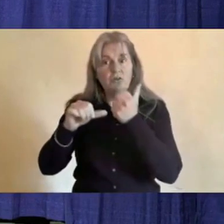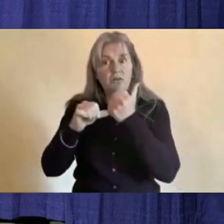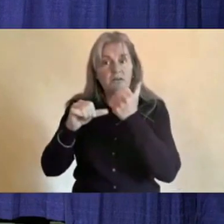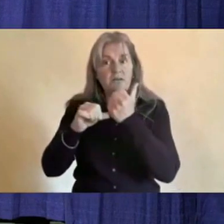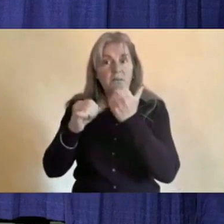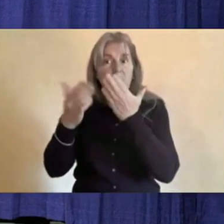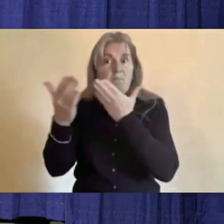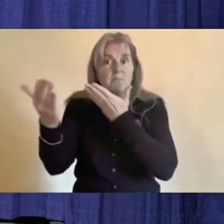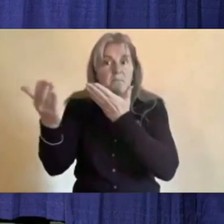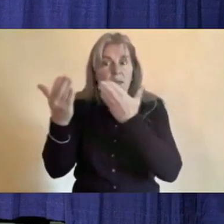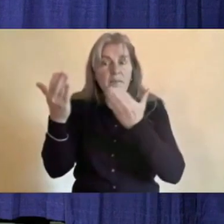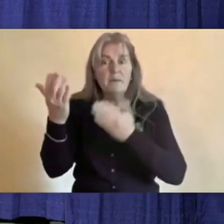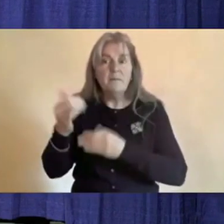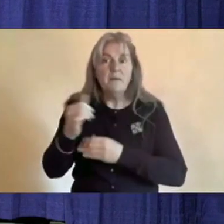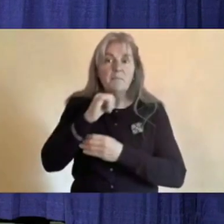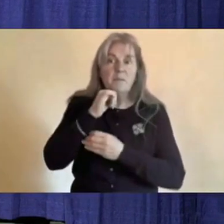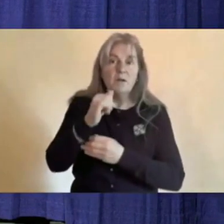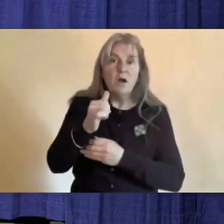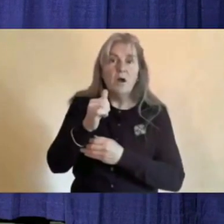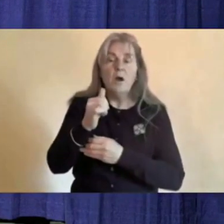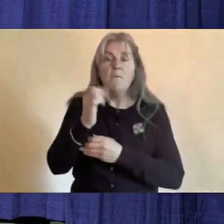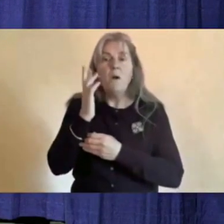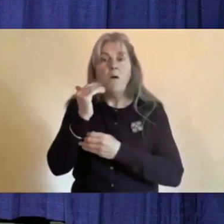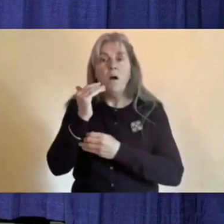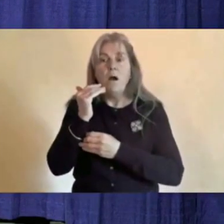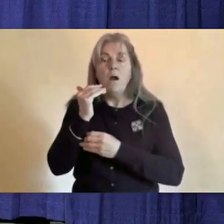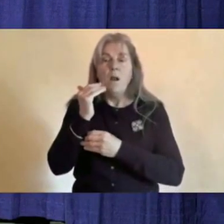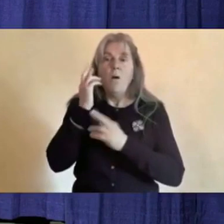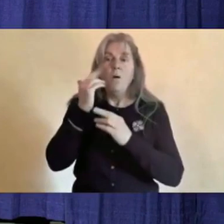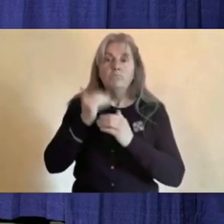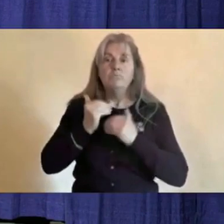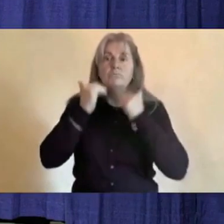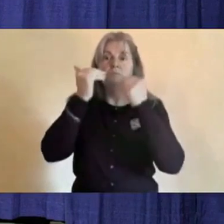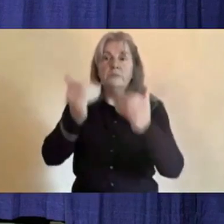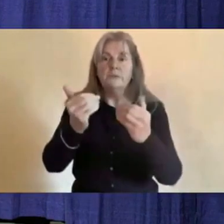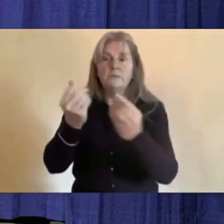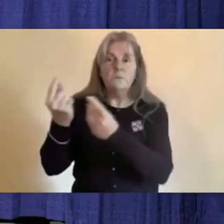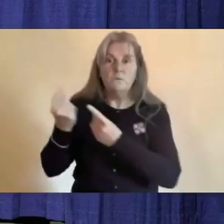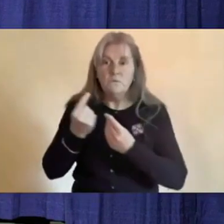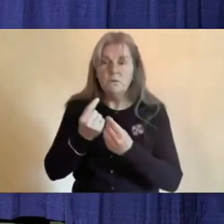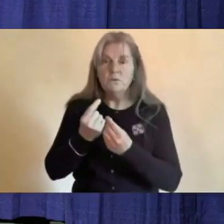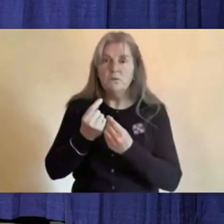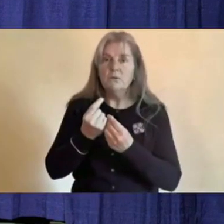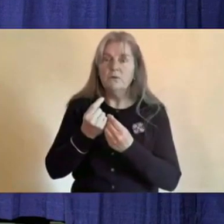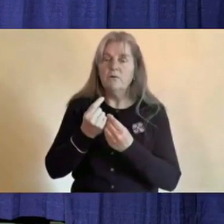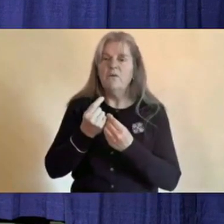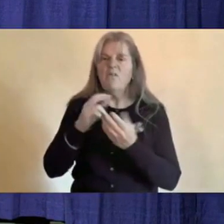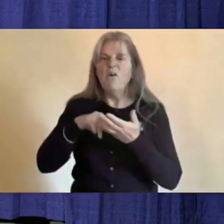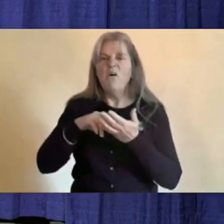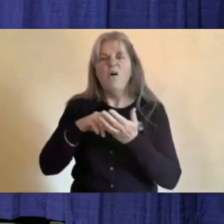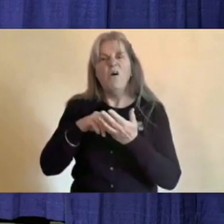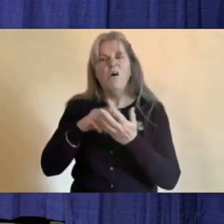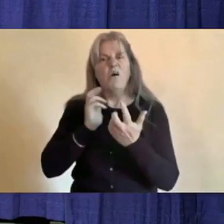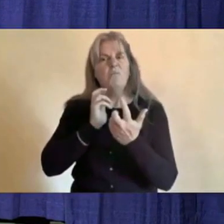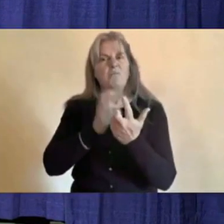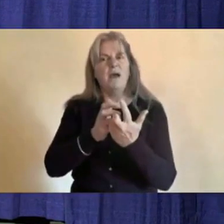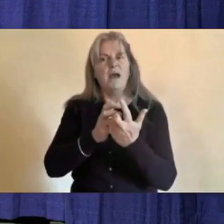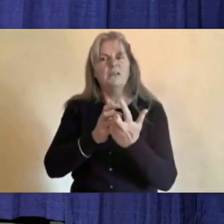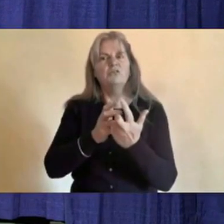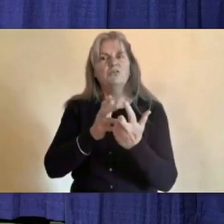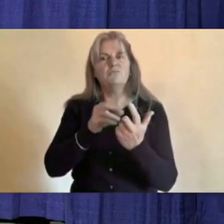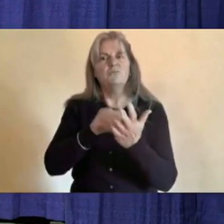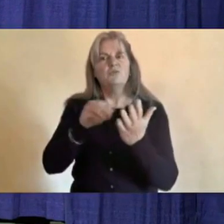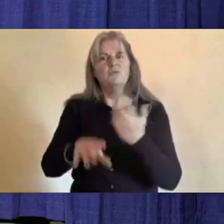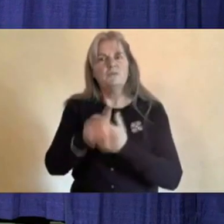a new path forward and a way that we can respond in very meaningful ways to the issues of students and families by